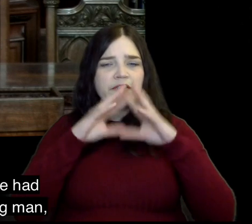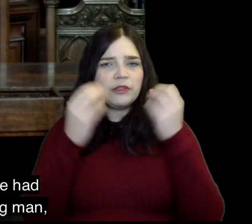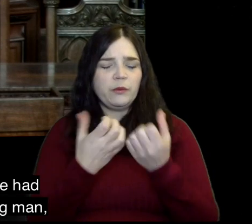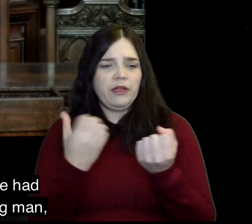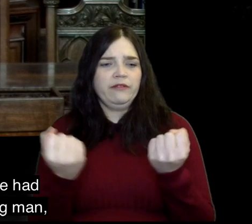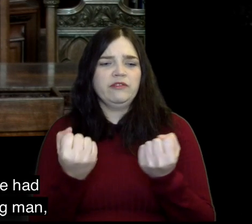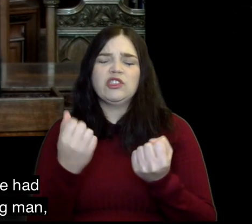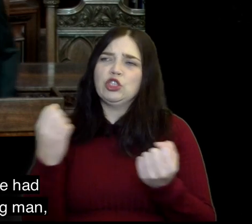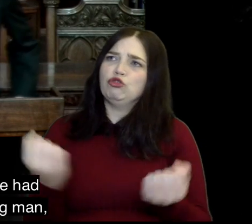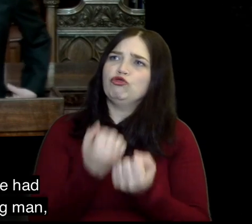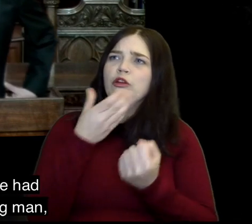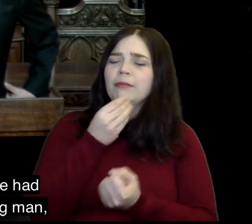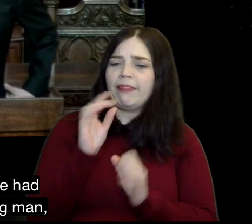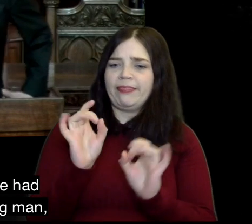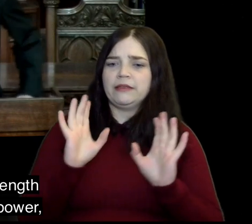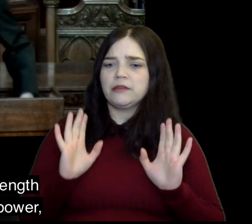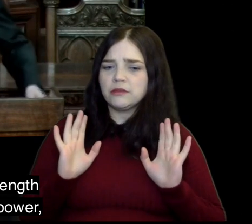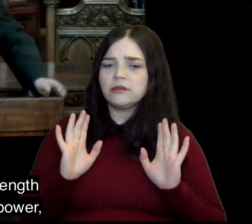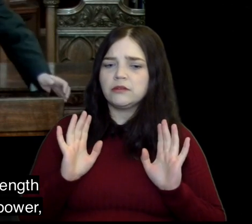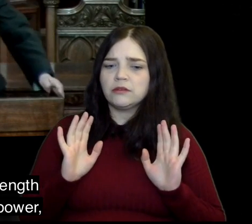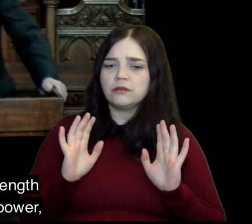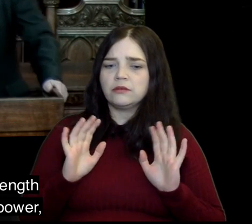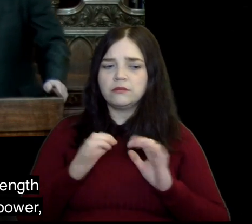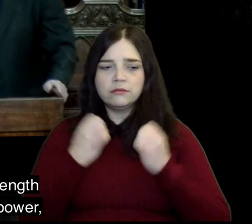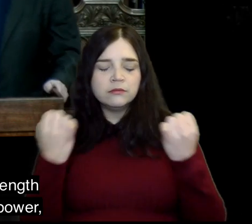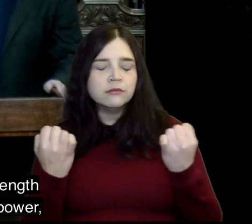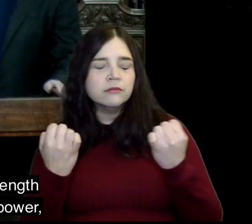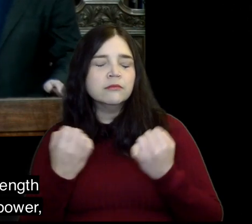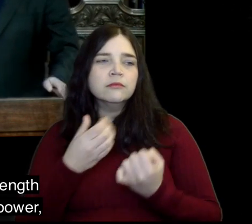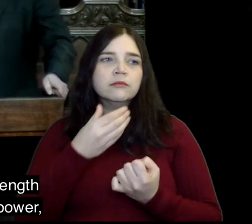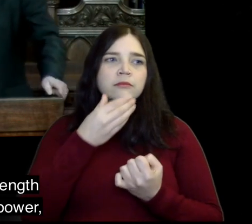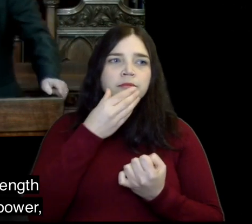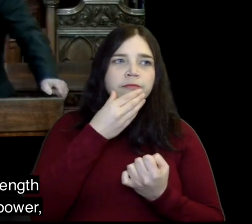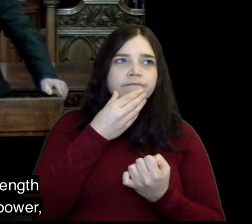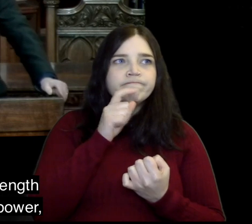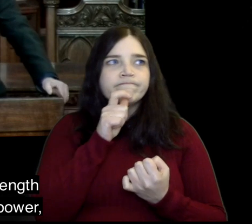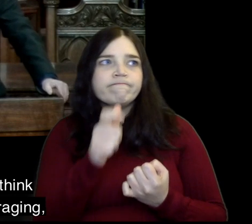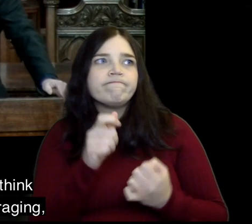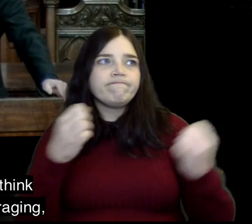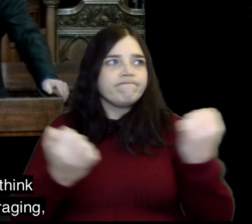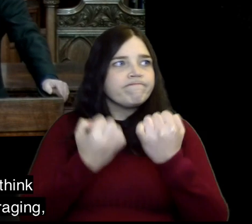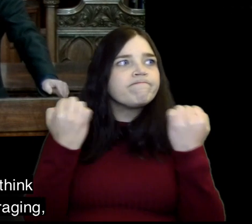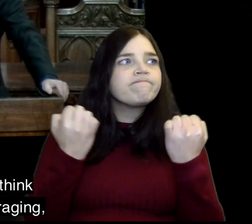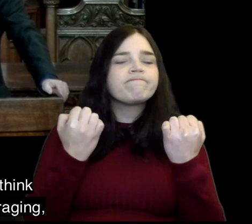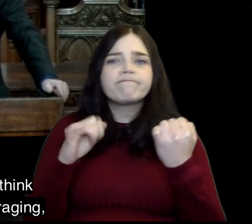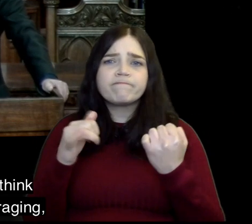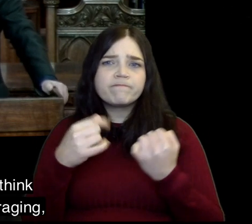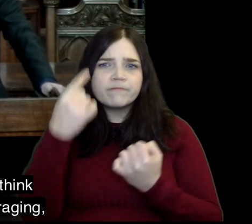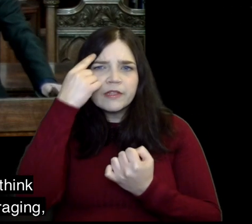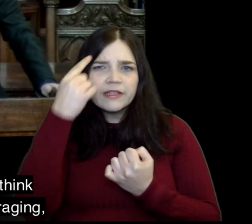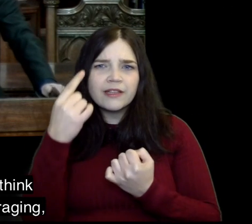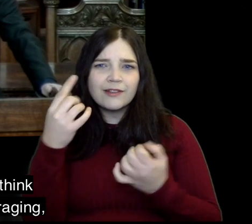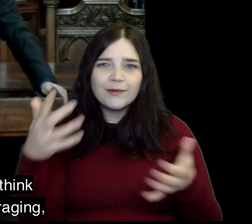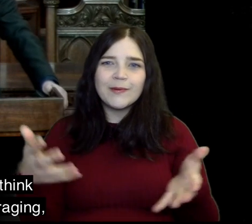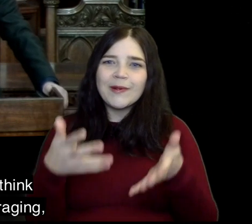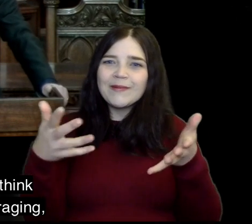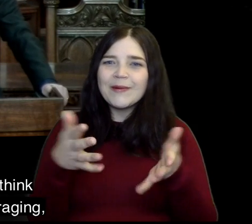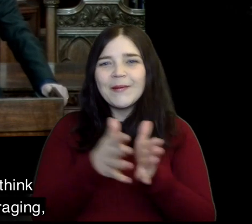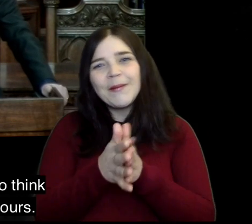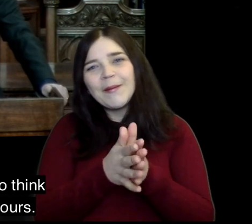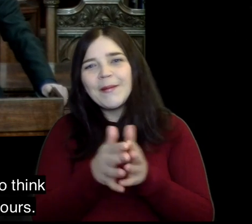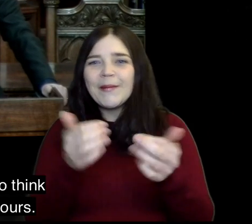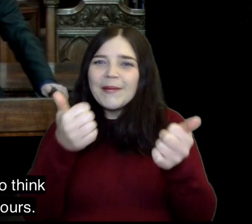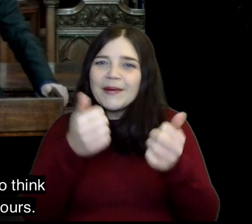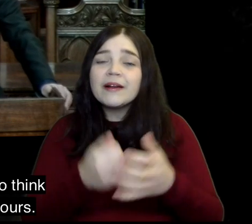You see if all we had here was a strong man a man full of strength and words and power then we might think